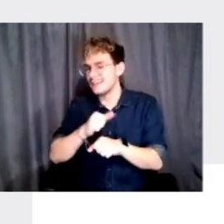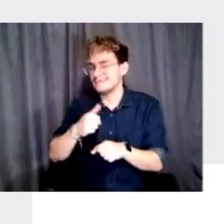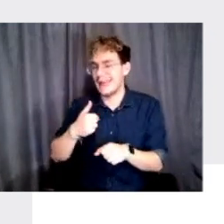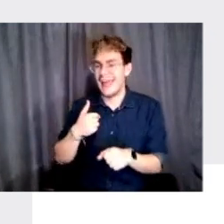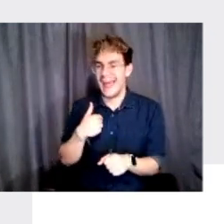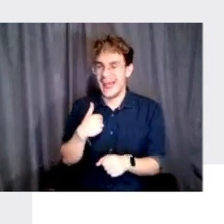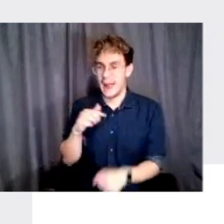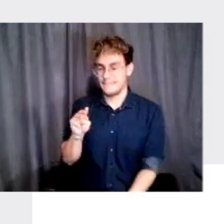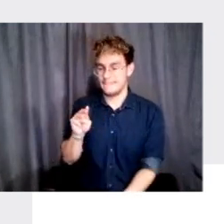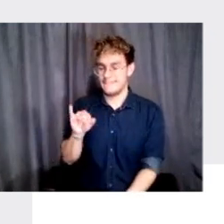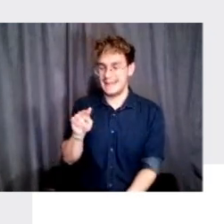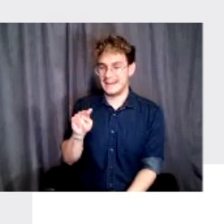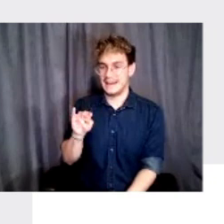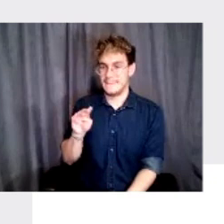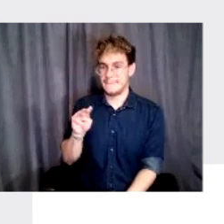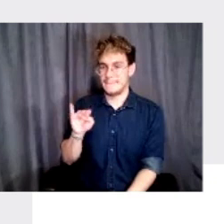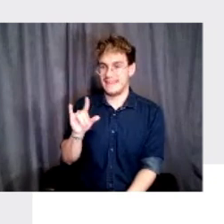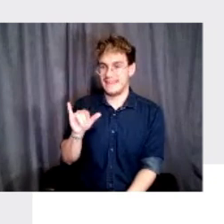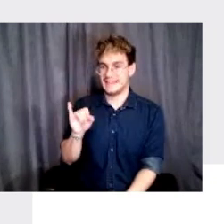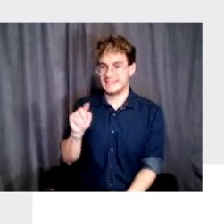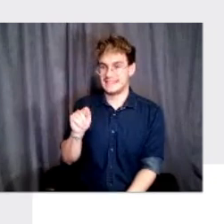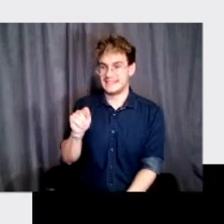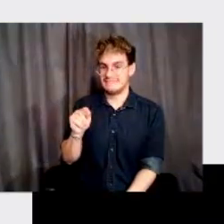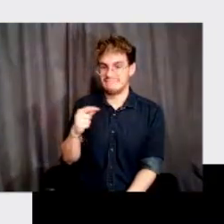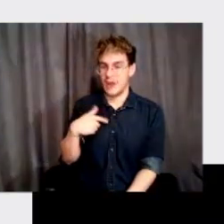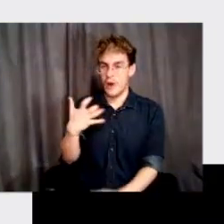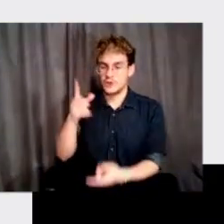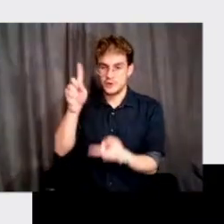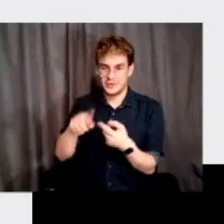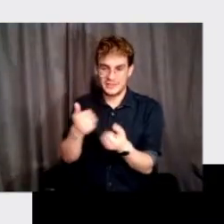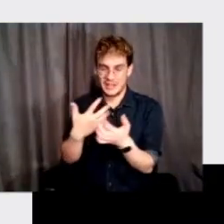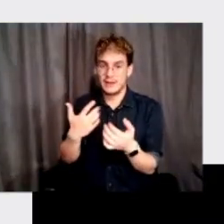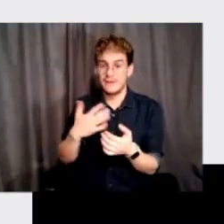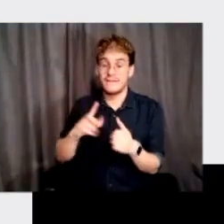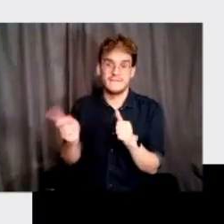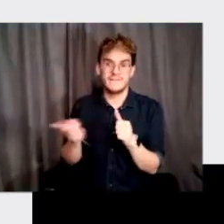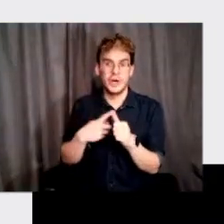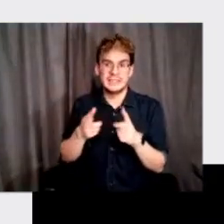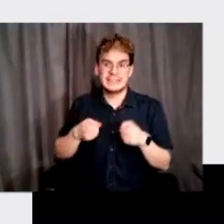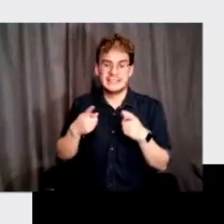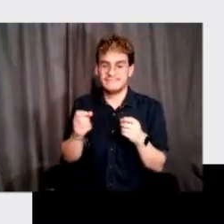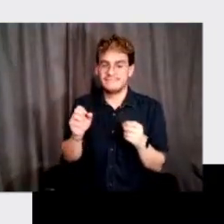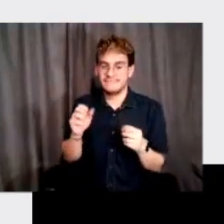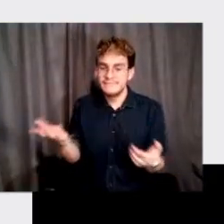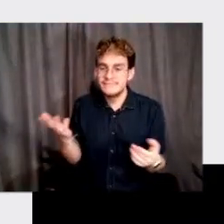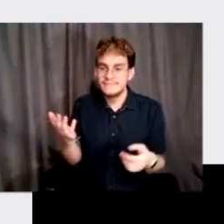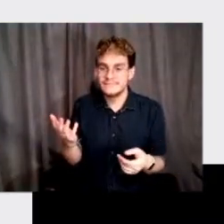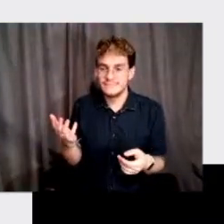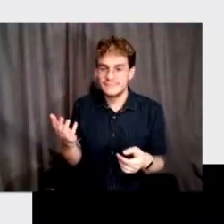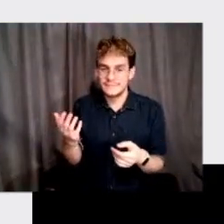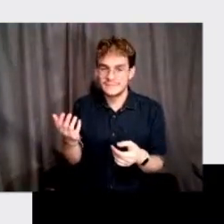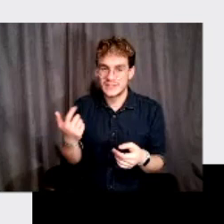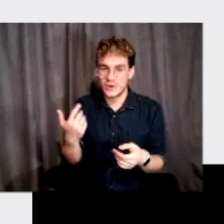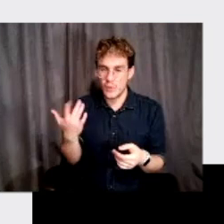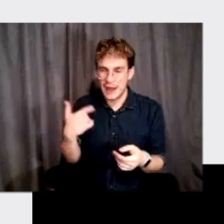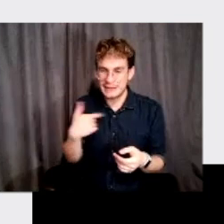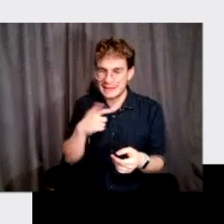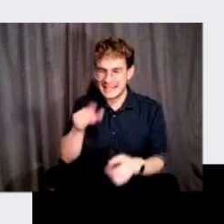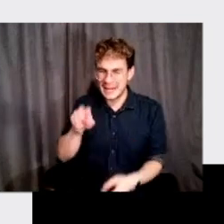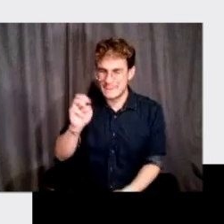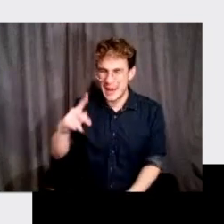and trying to reduce everything, uh, my, my first instinct in the team was like, you know what, like, why do we even need a map?